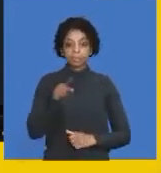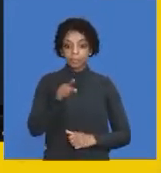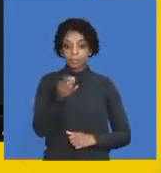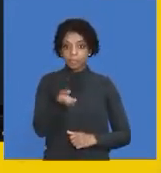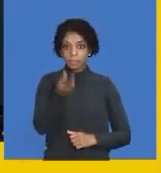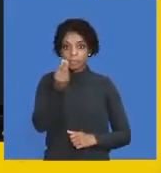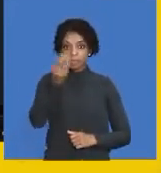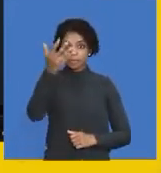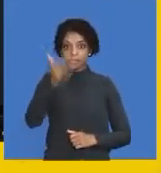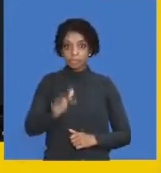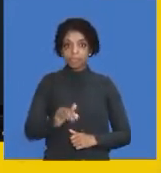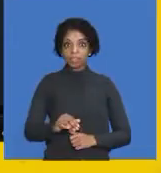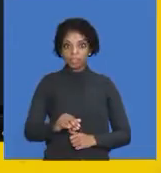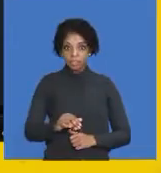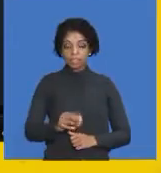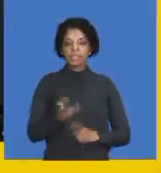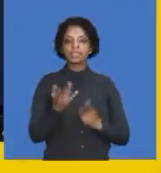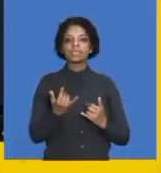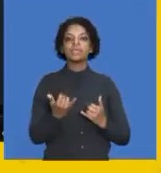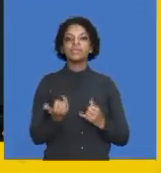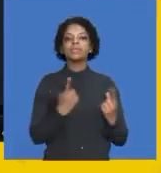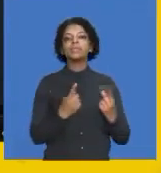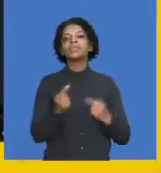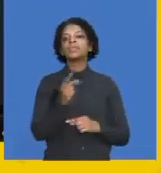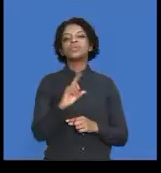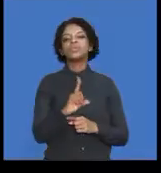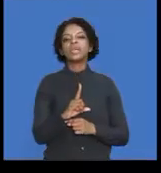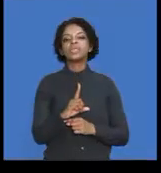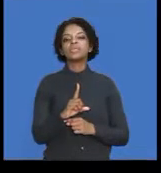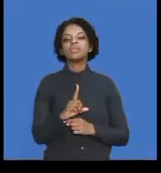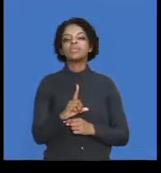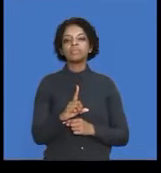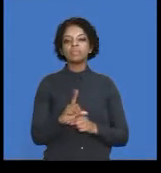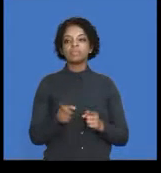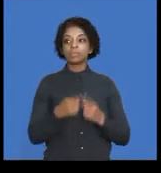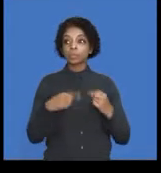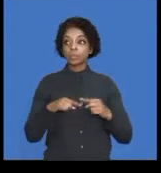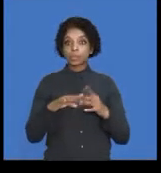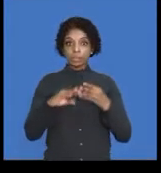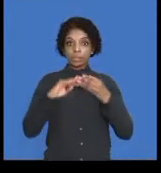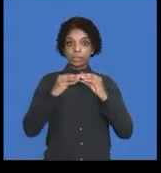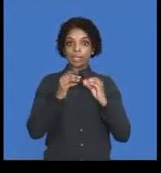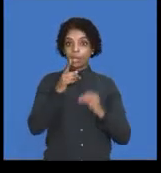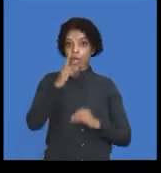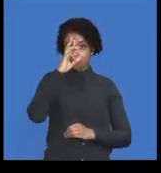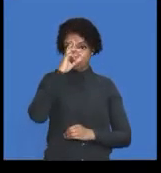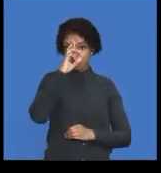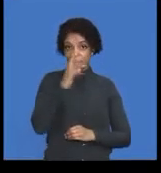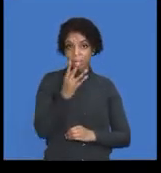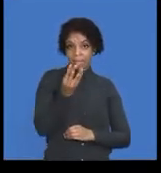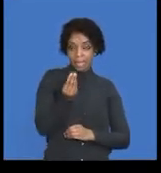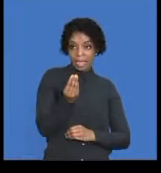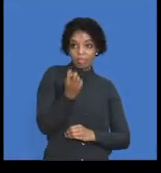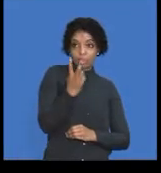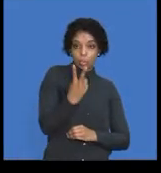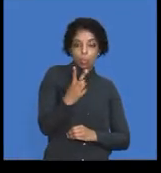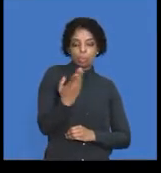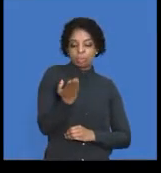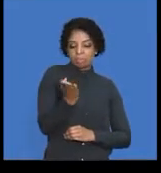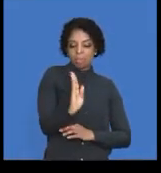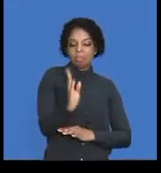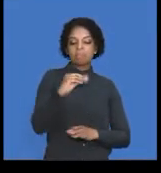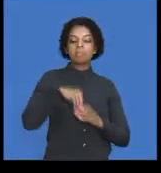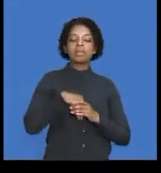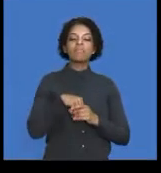have received that particular statement, now we do the correction or the entry. Remember, there were two entries